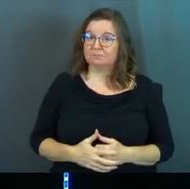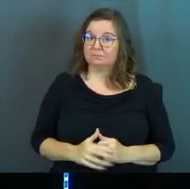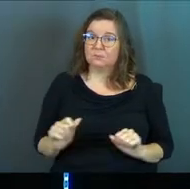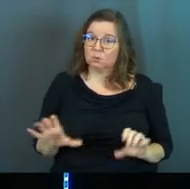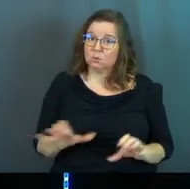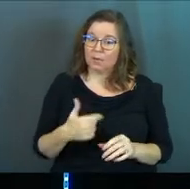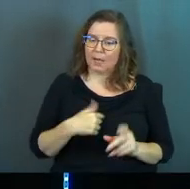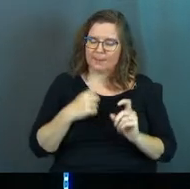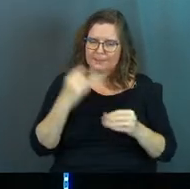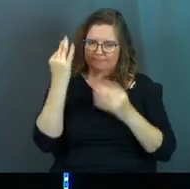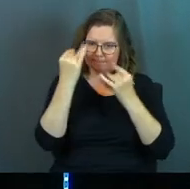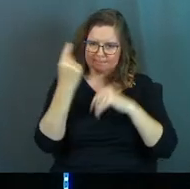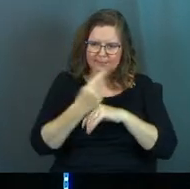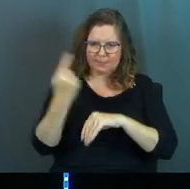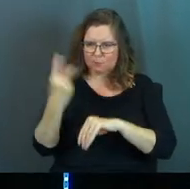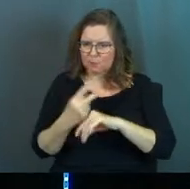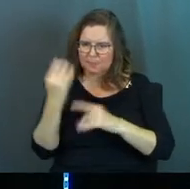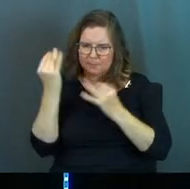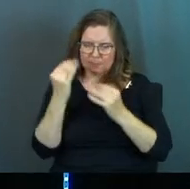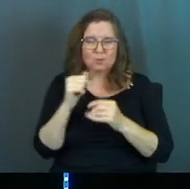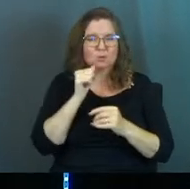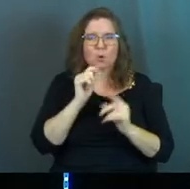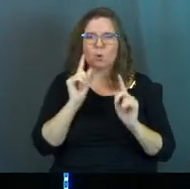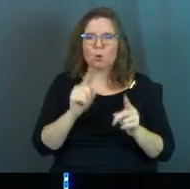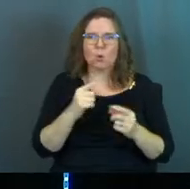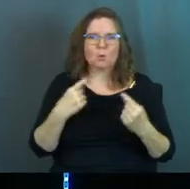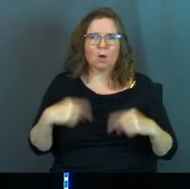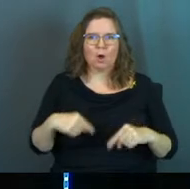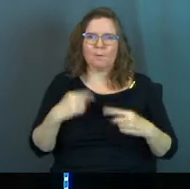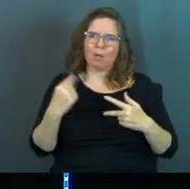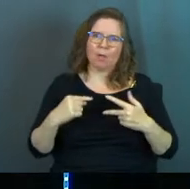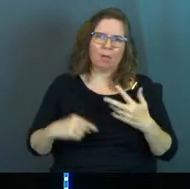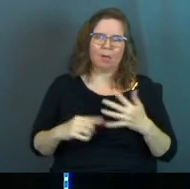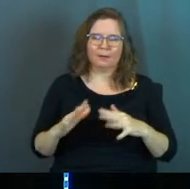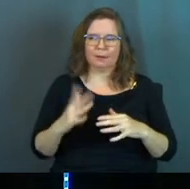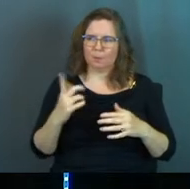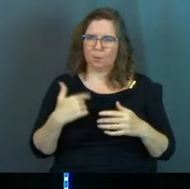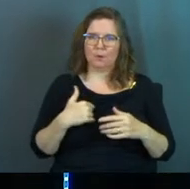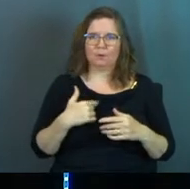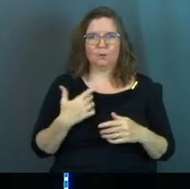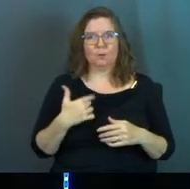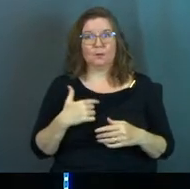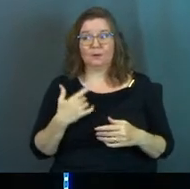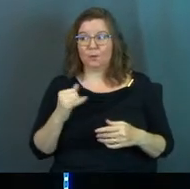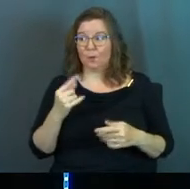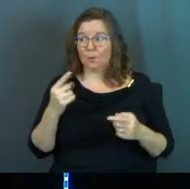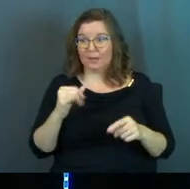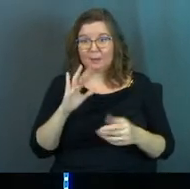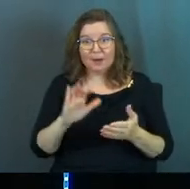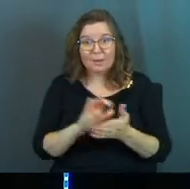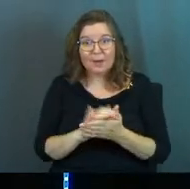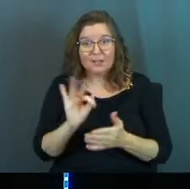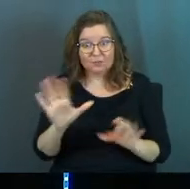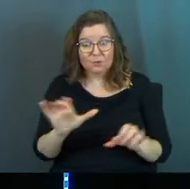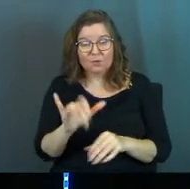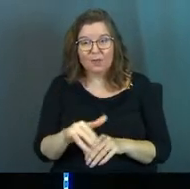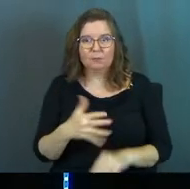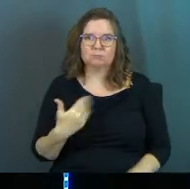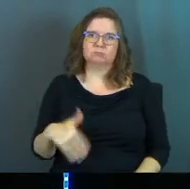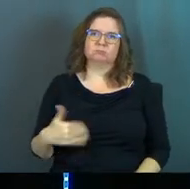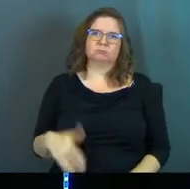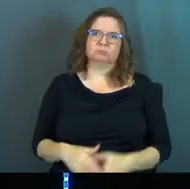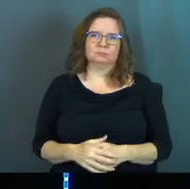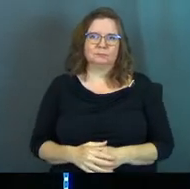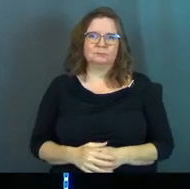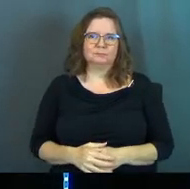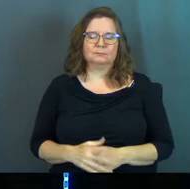I'm going to go give it a couple of days. Don't go to the arguments, but what would happen in our marriages if we could do this? Oh my.